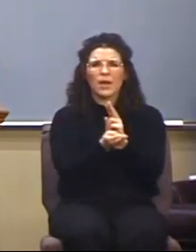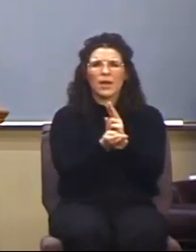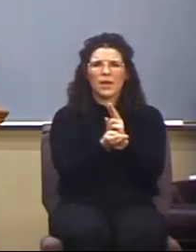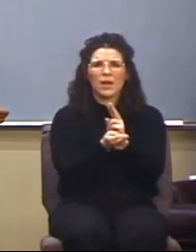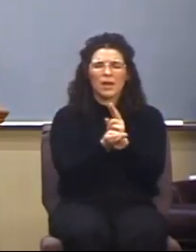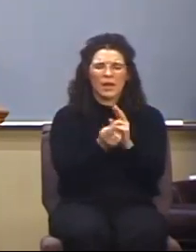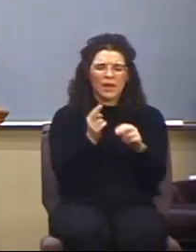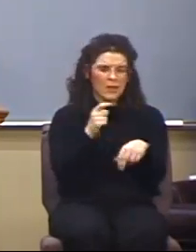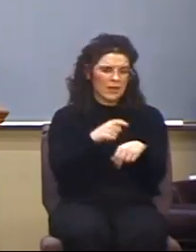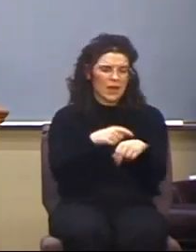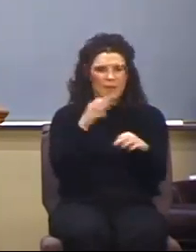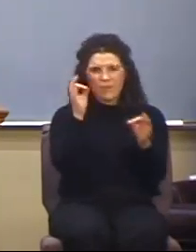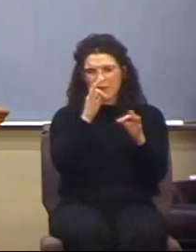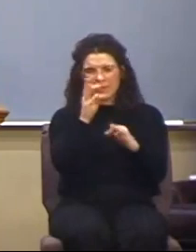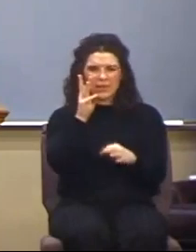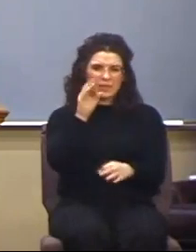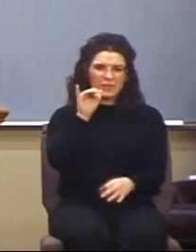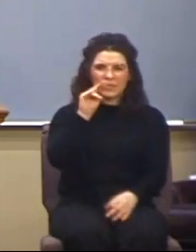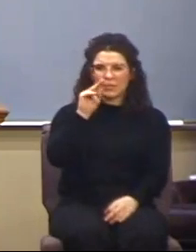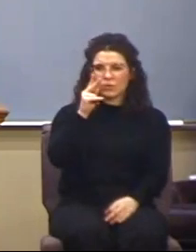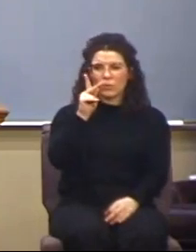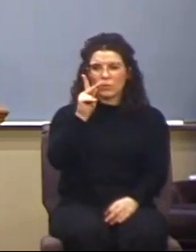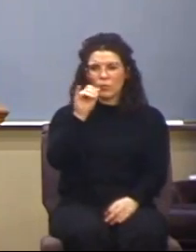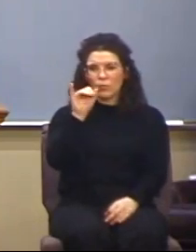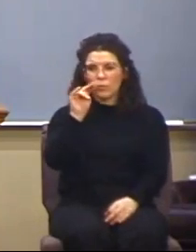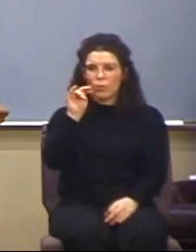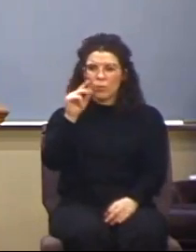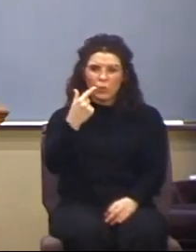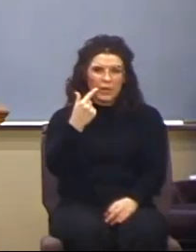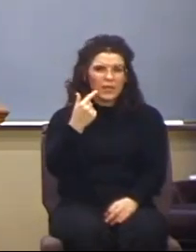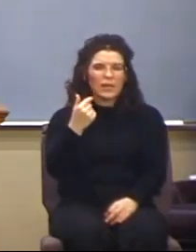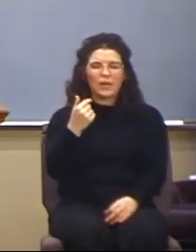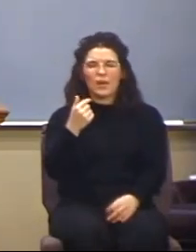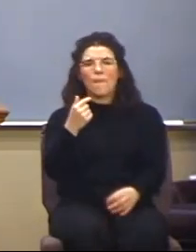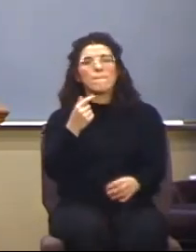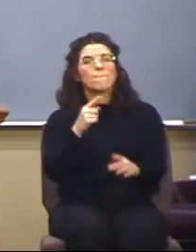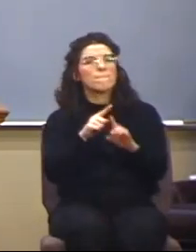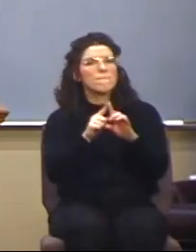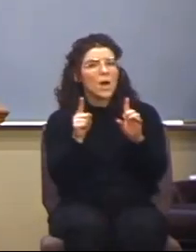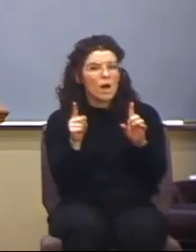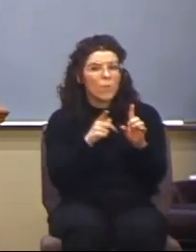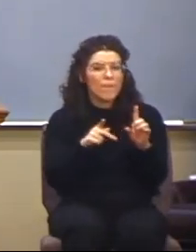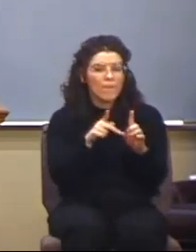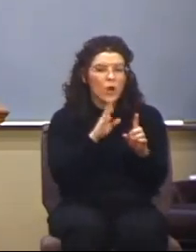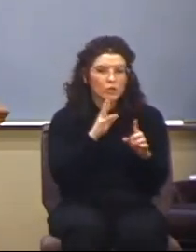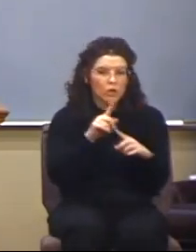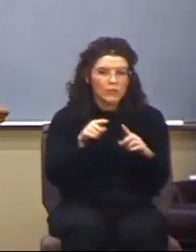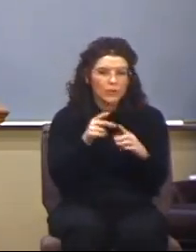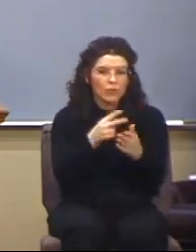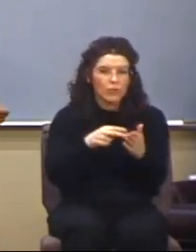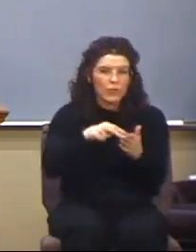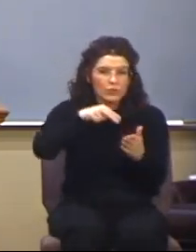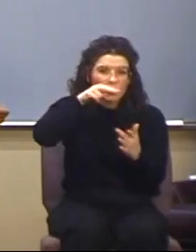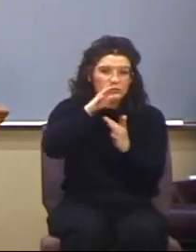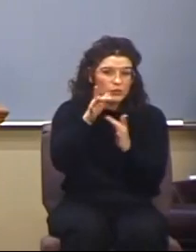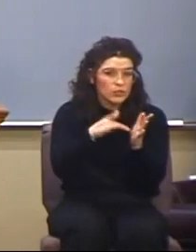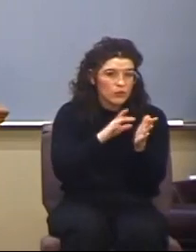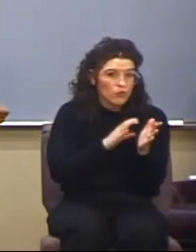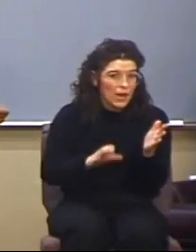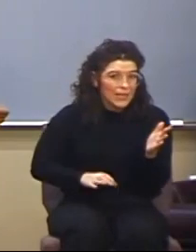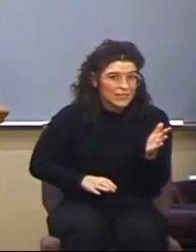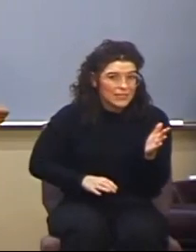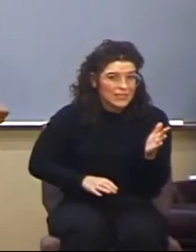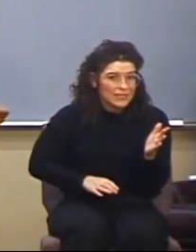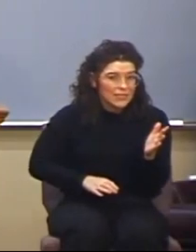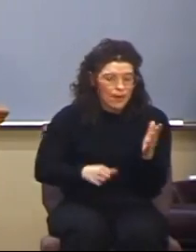at the time of ignorance he's winking and so on and so forth. As soon as Paul made reference to the resurrection of Jesus Christ, the meeting ended.